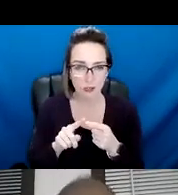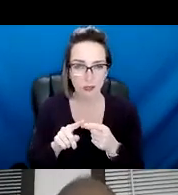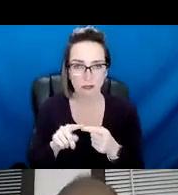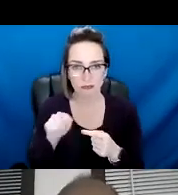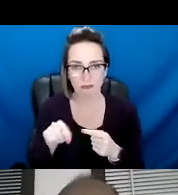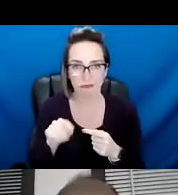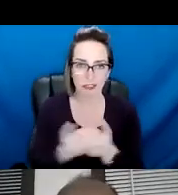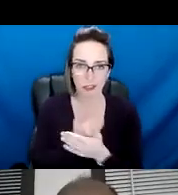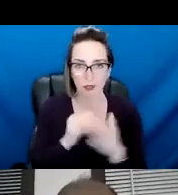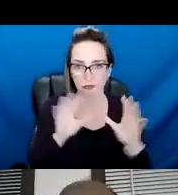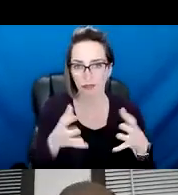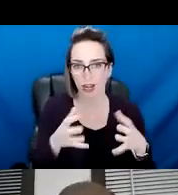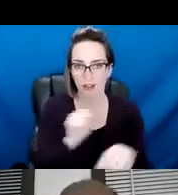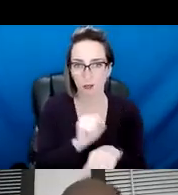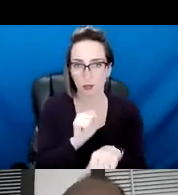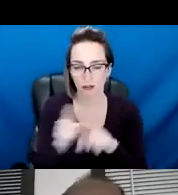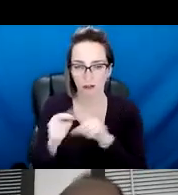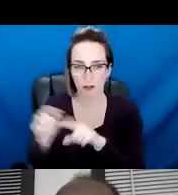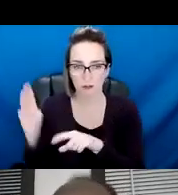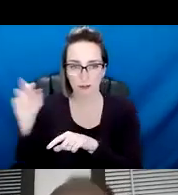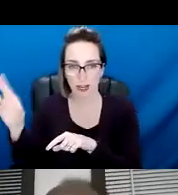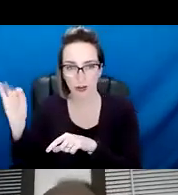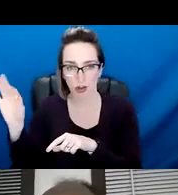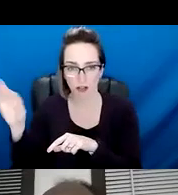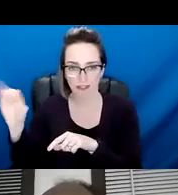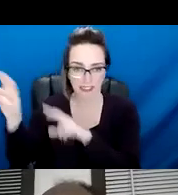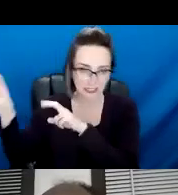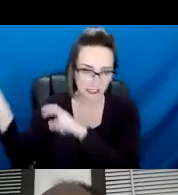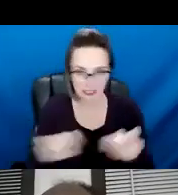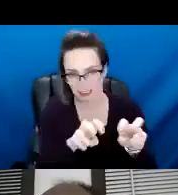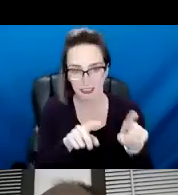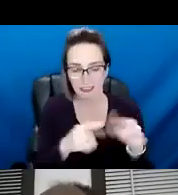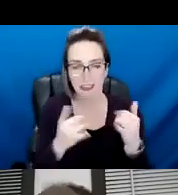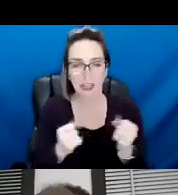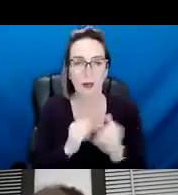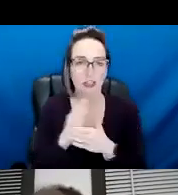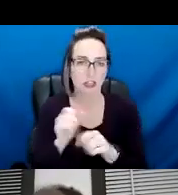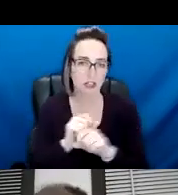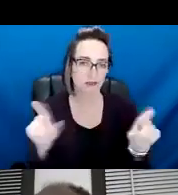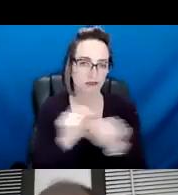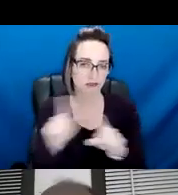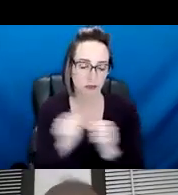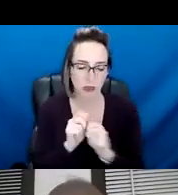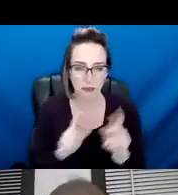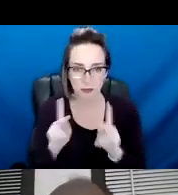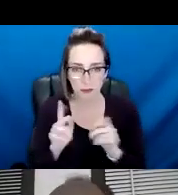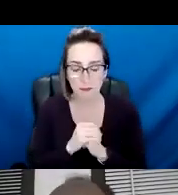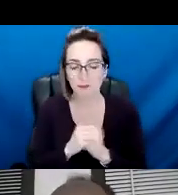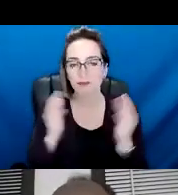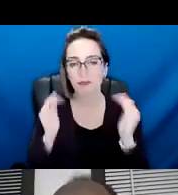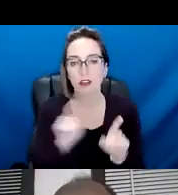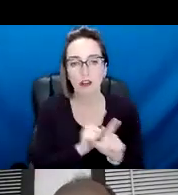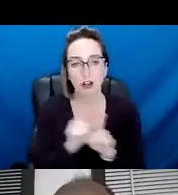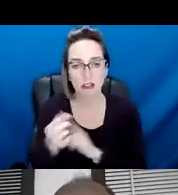um, so that I'm able to share, um, updates through gov delivery with everyone. Um, also coming up, uh,